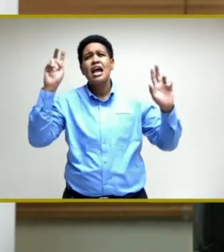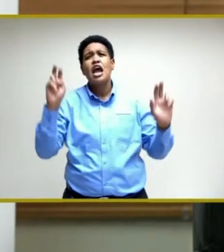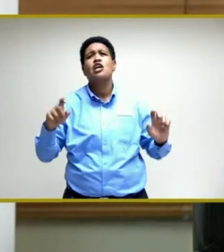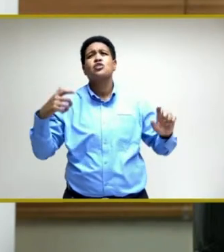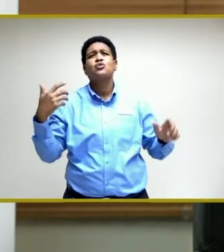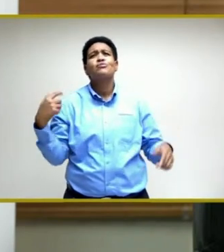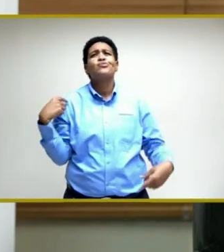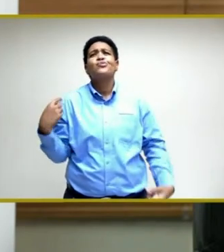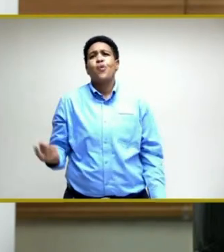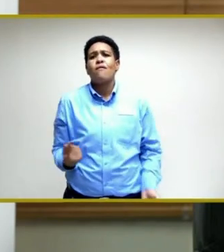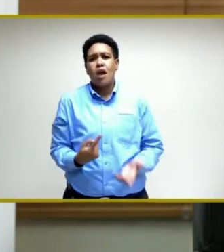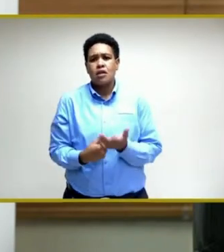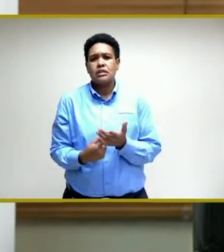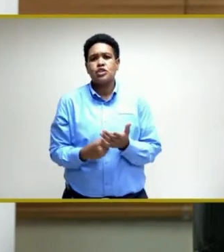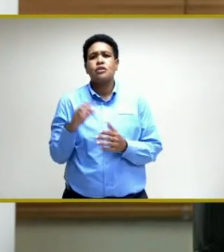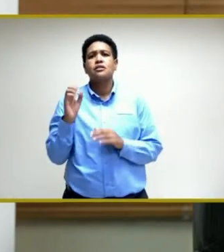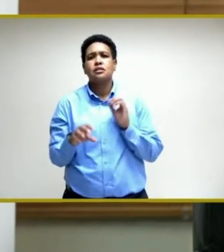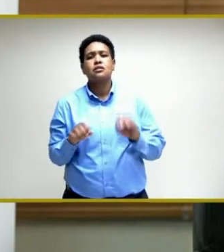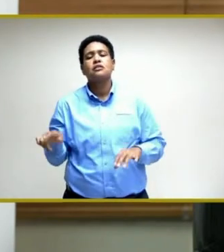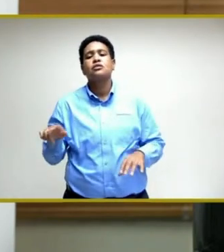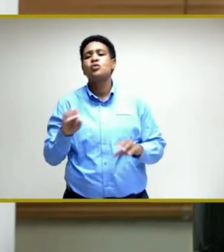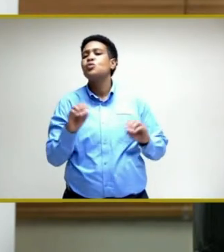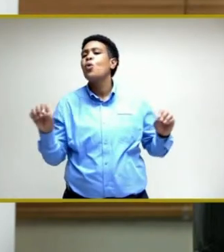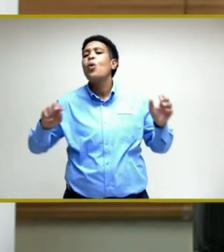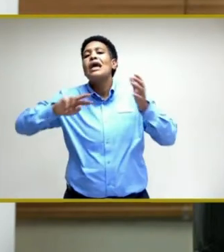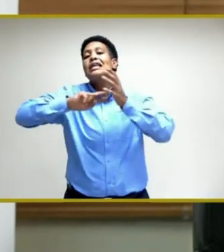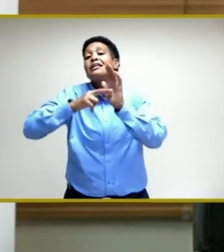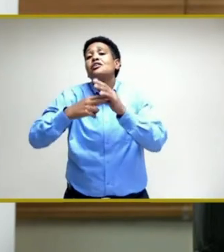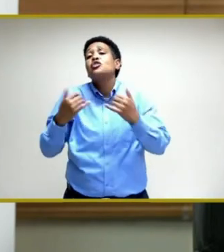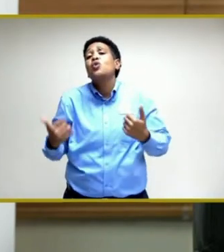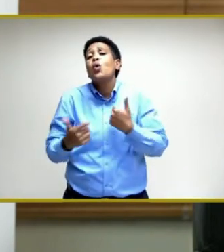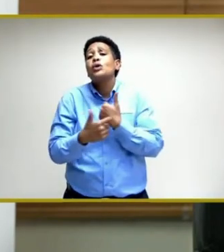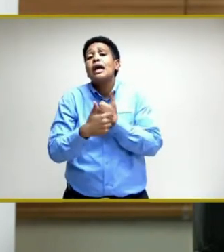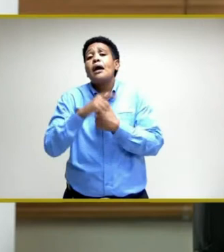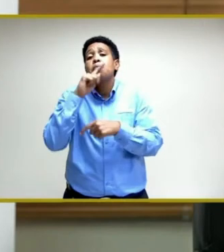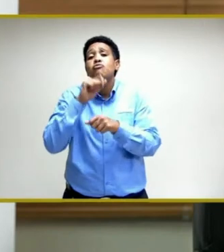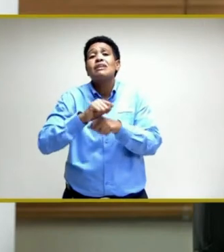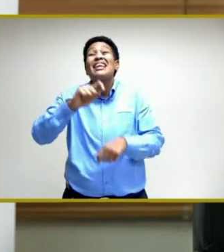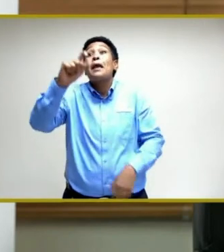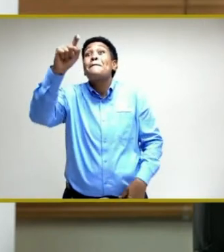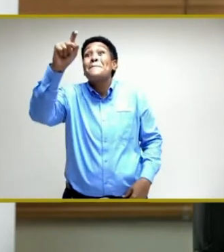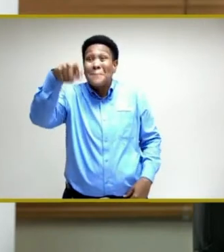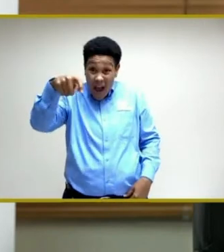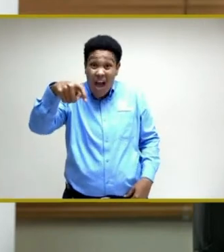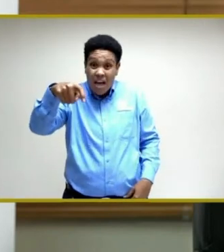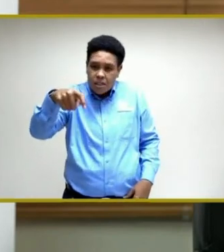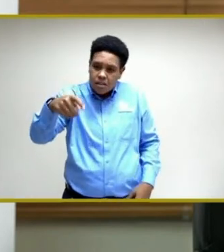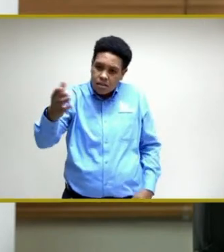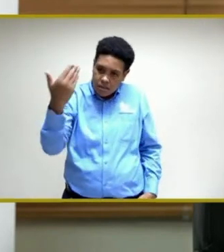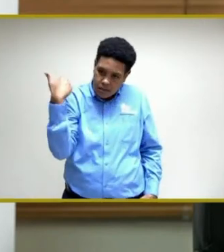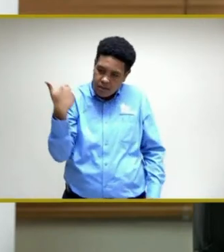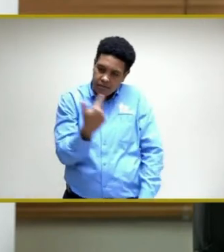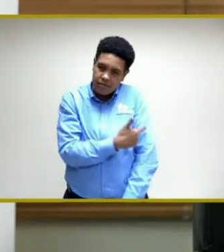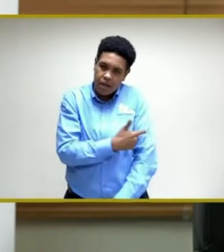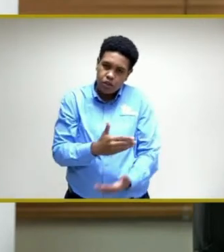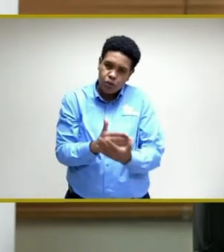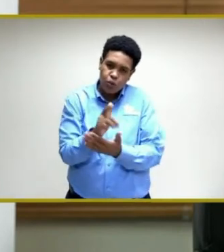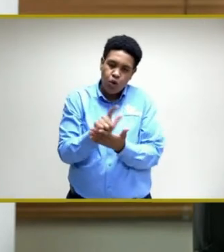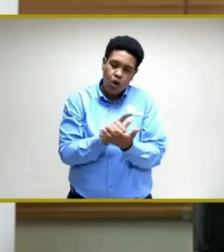discussed, that there is no intention at this point in time to mandate by legislation